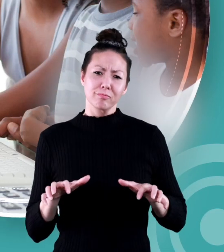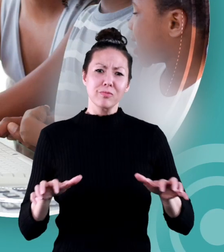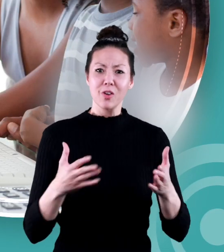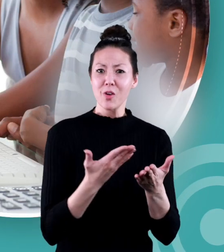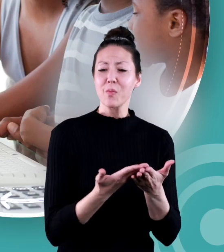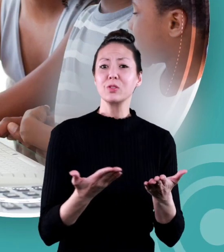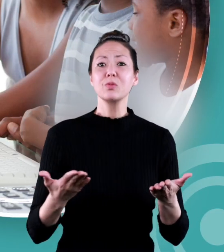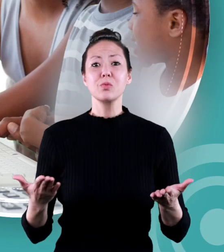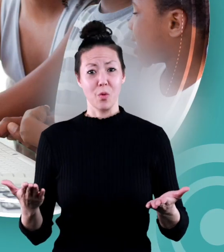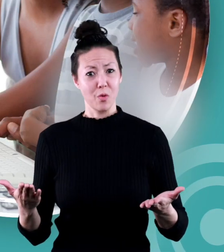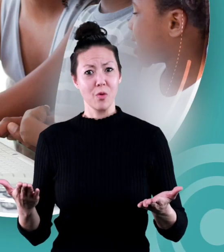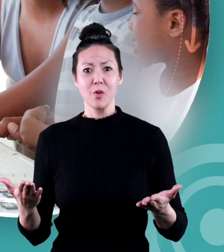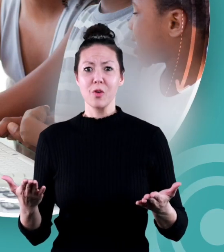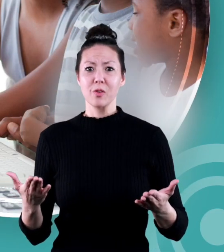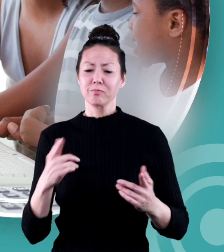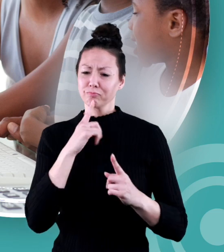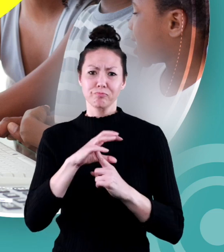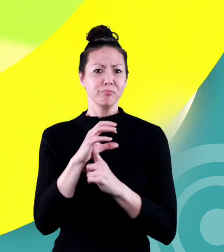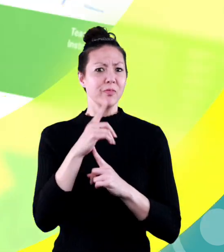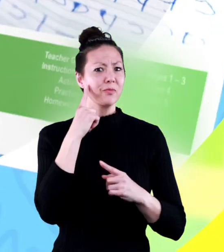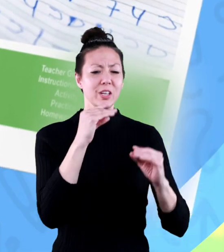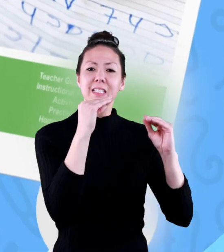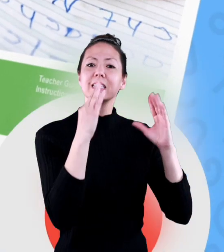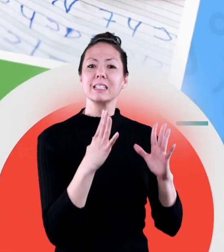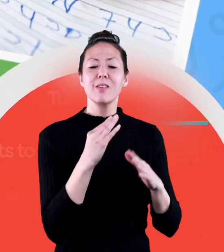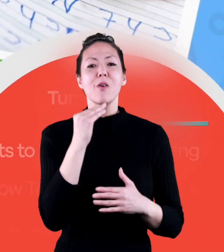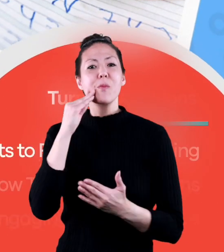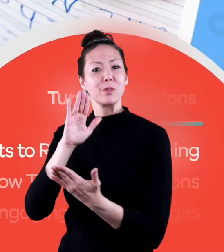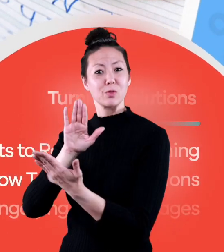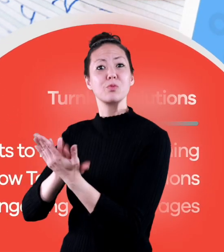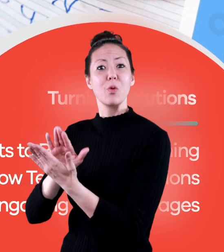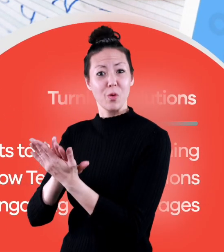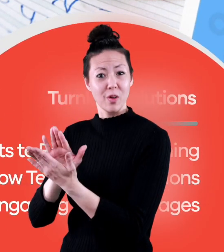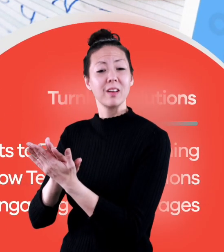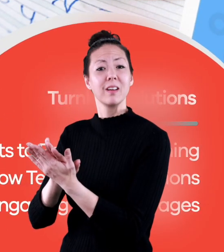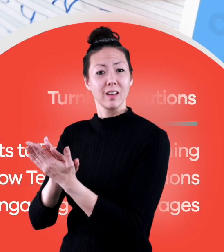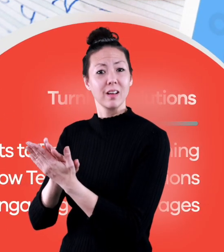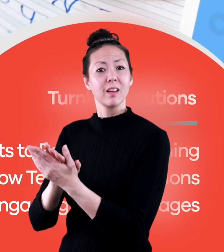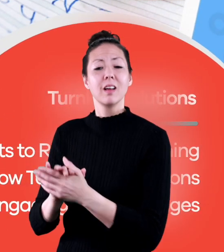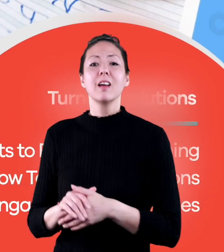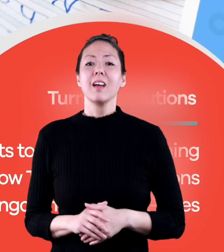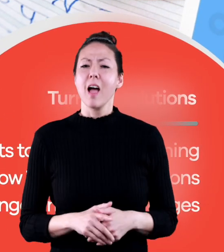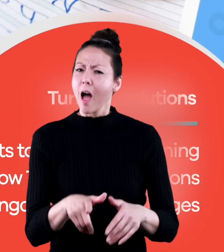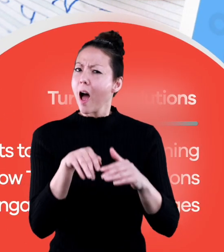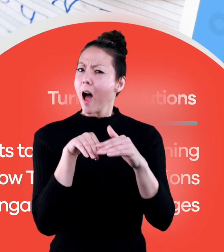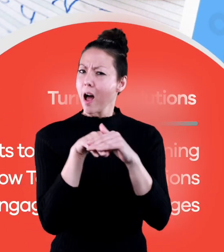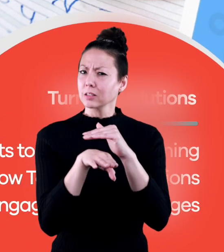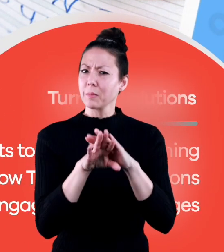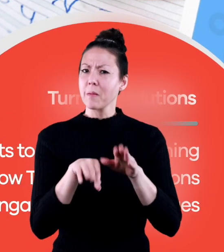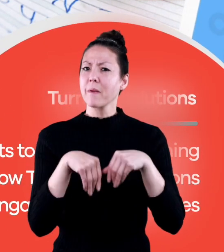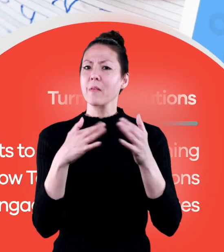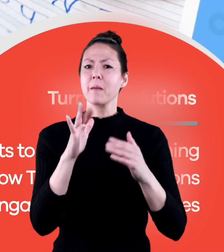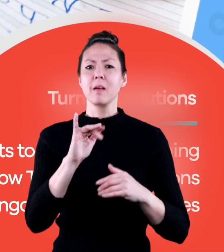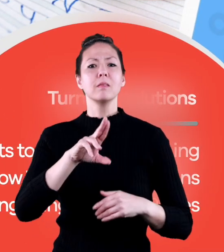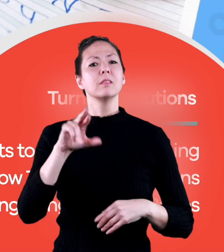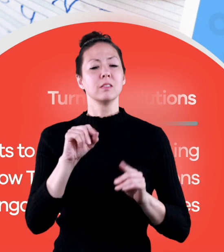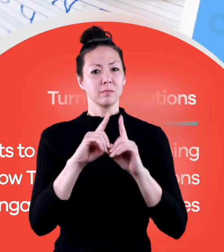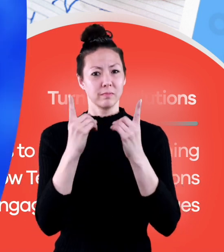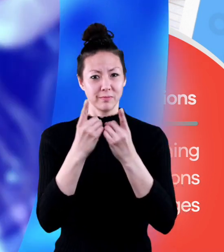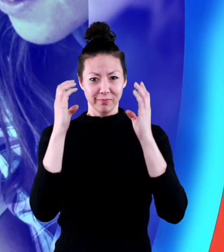for thousands of free resources and turnkey solutions for teachers and homeschoolers.